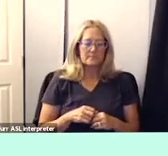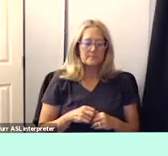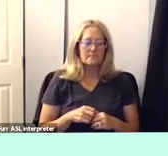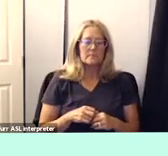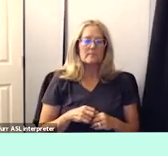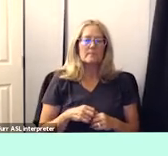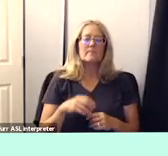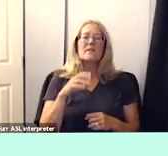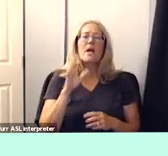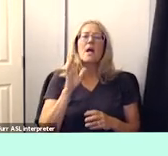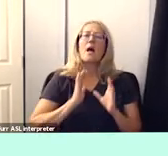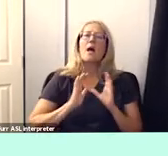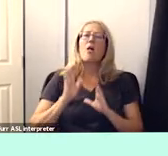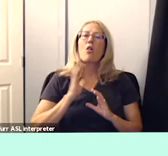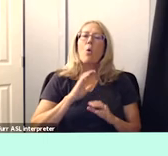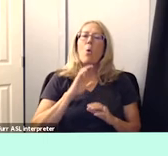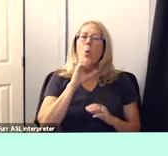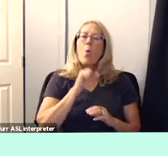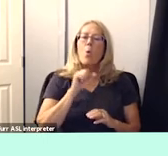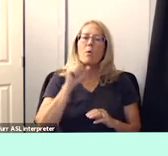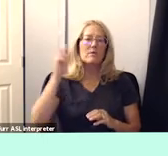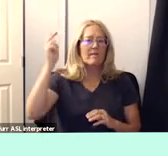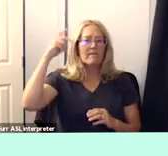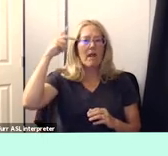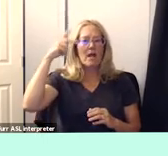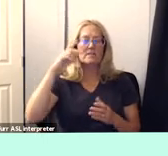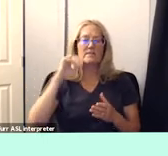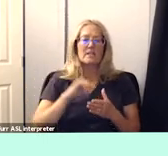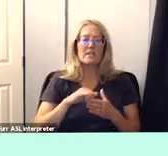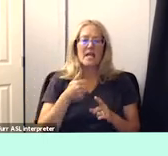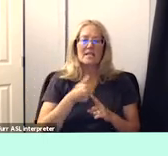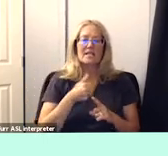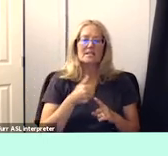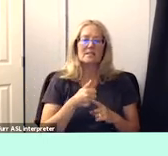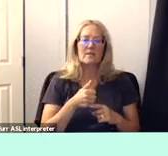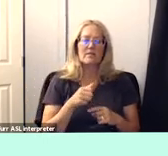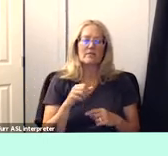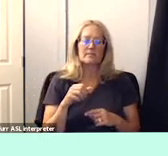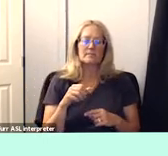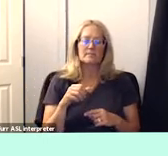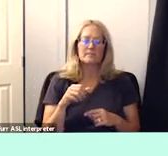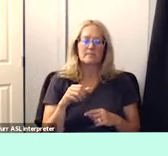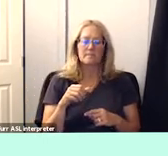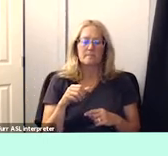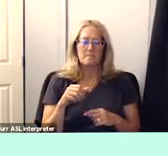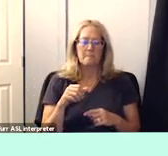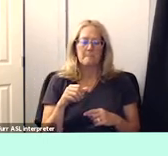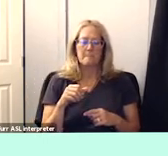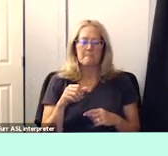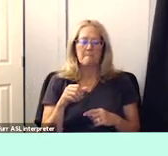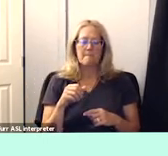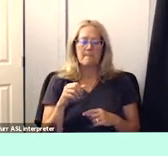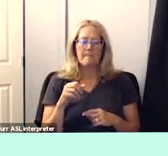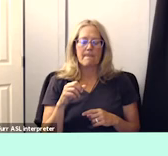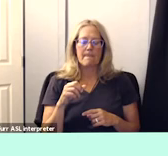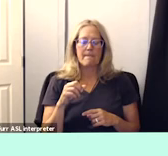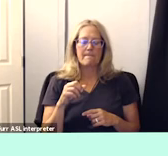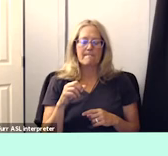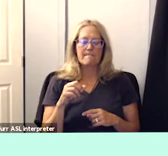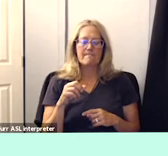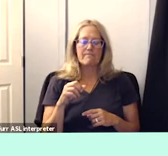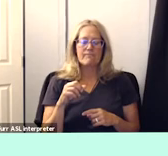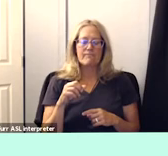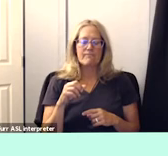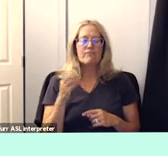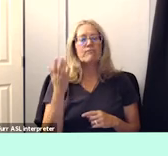philosophy and this is the philosophy that um i think uh part of um why